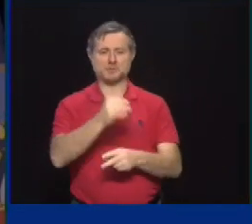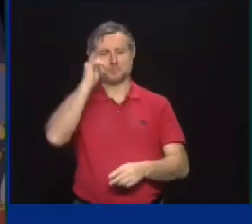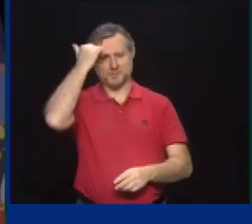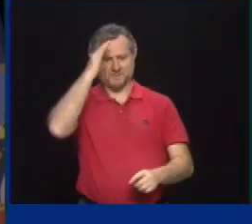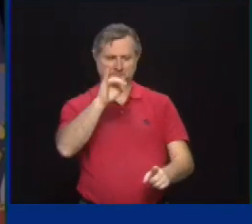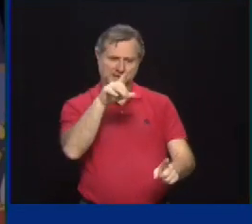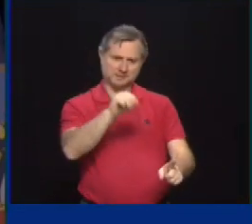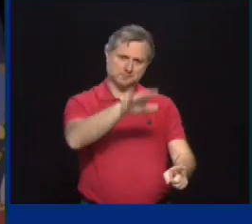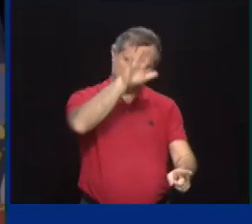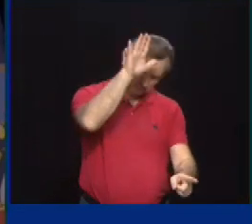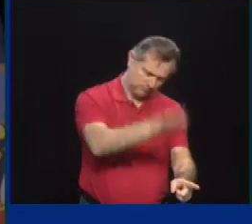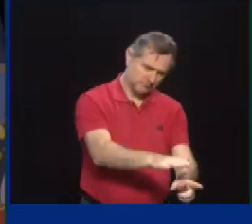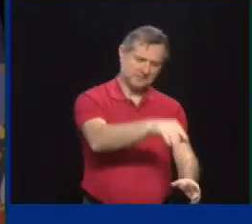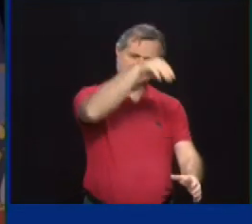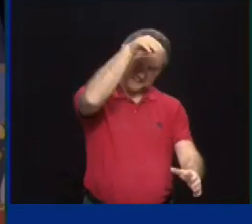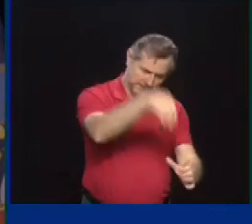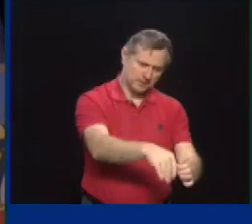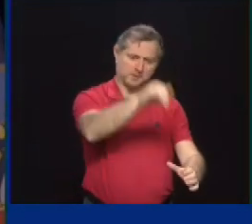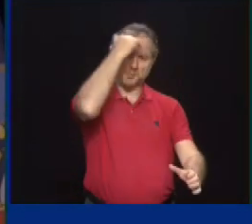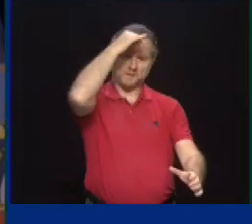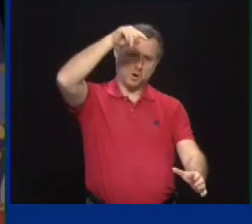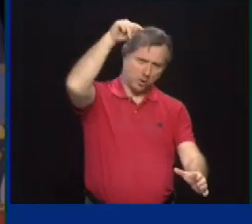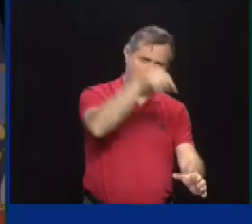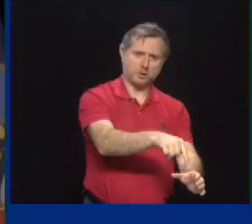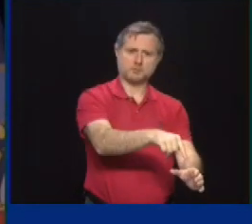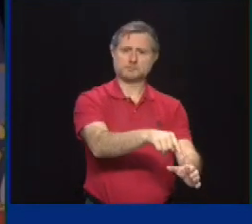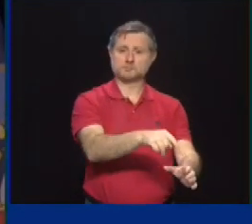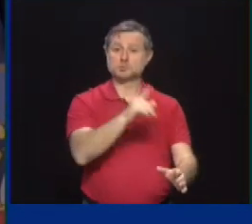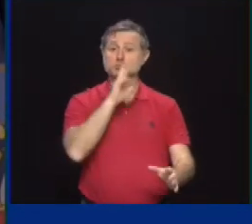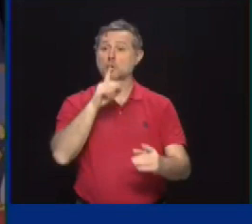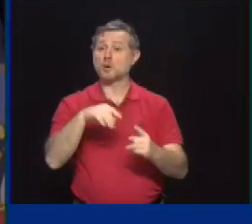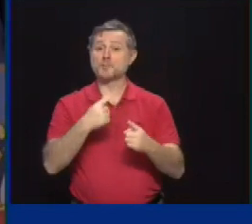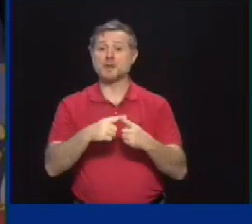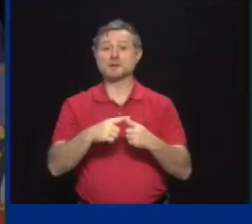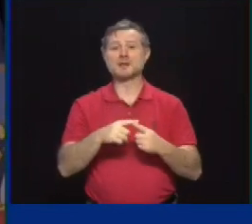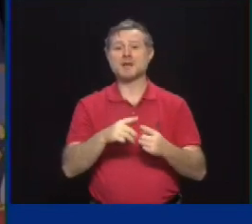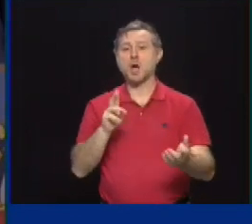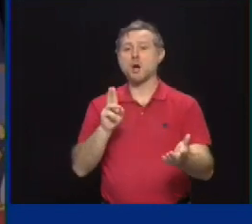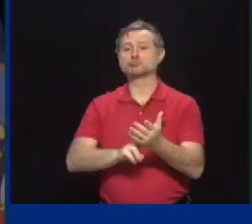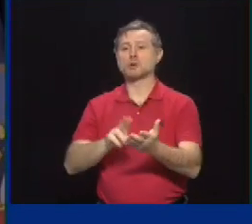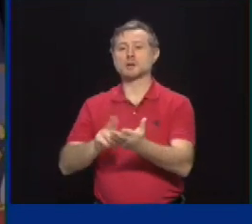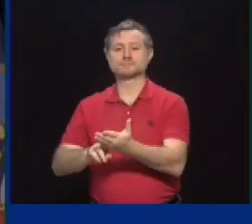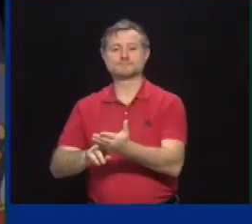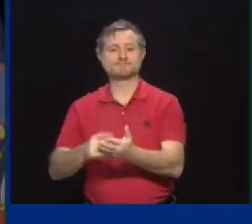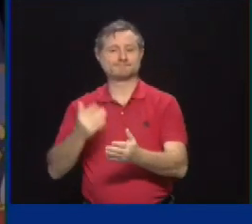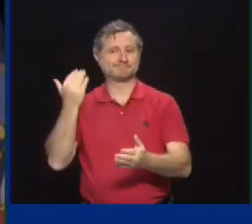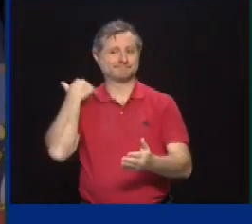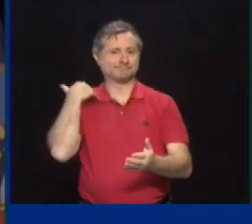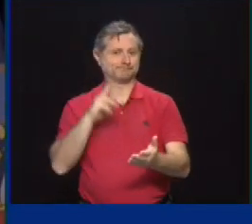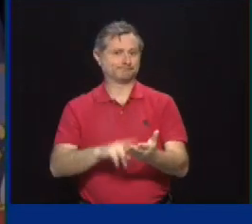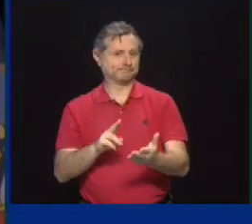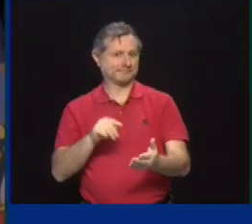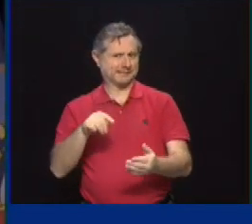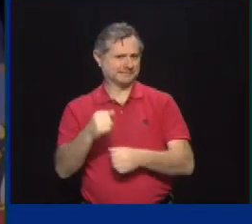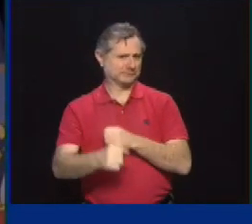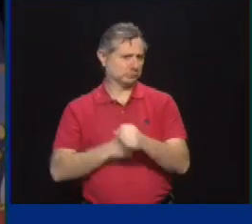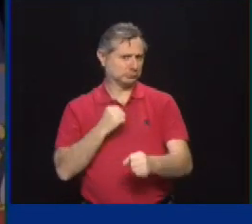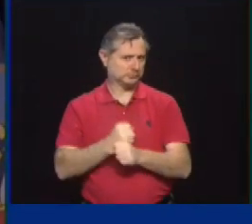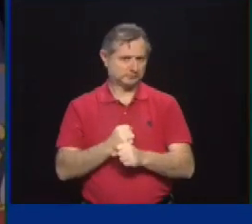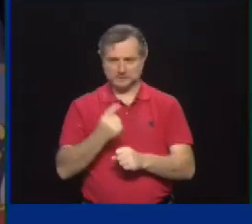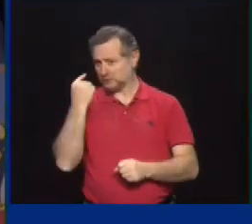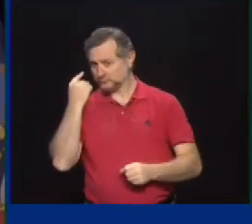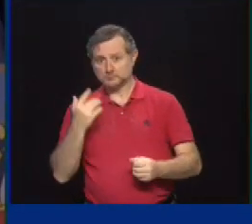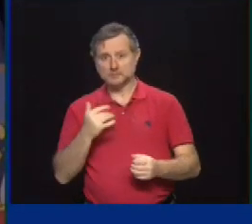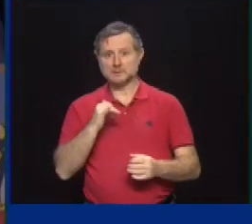to was contracted by the State of New York last year, earlier this year. It's AECOM is doing the study. They're analyzing